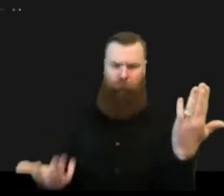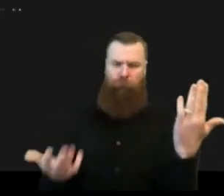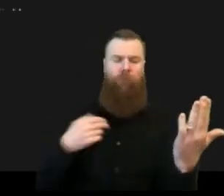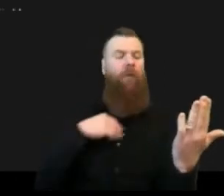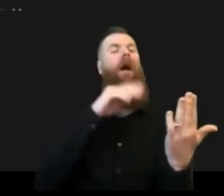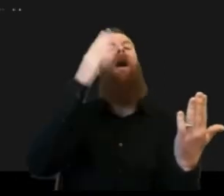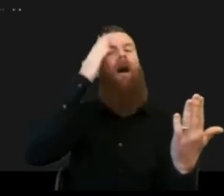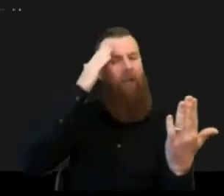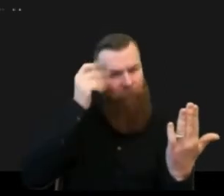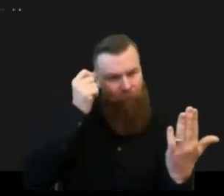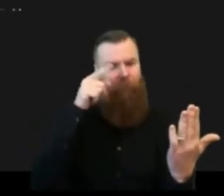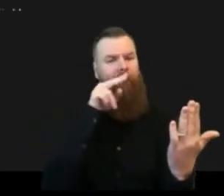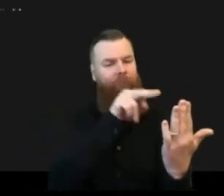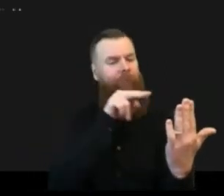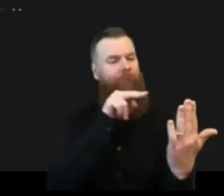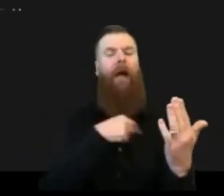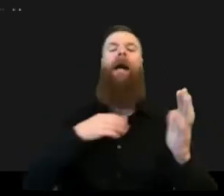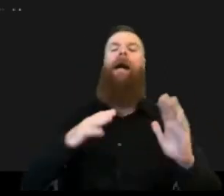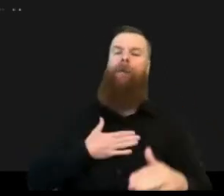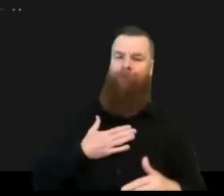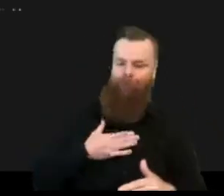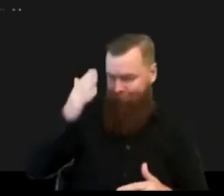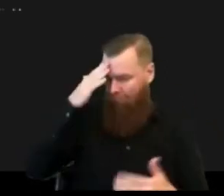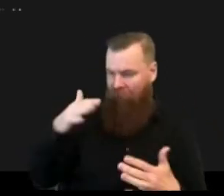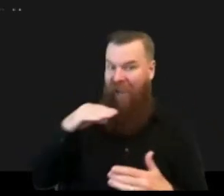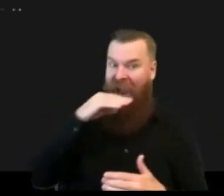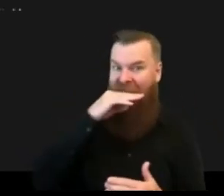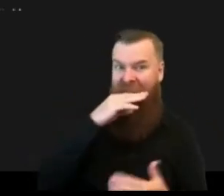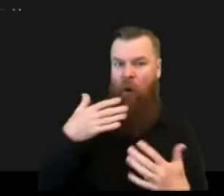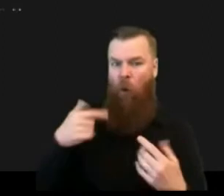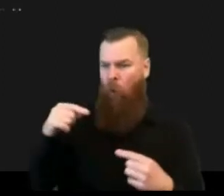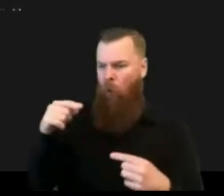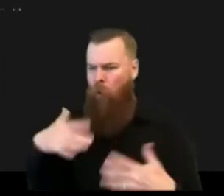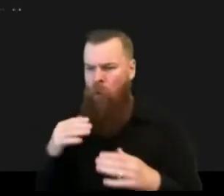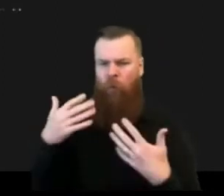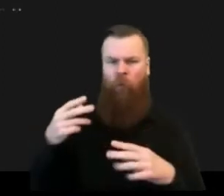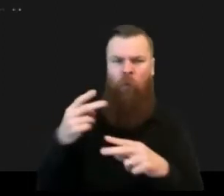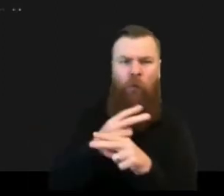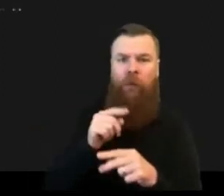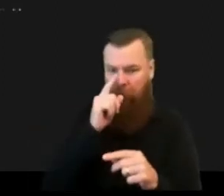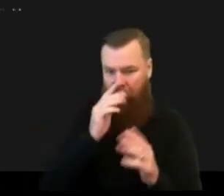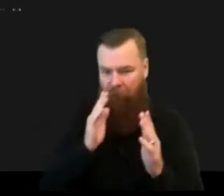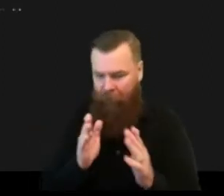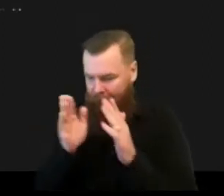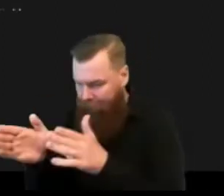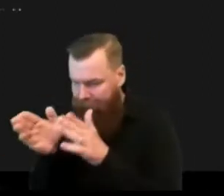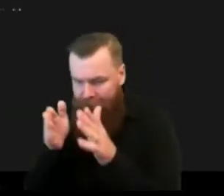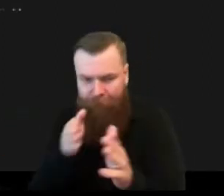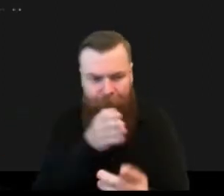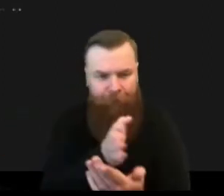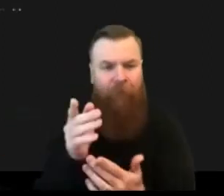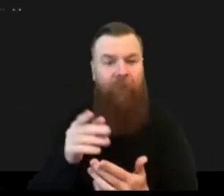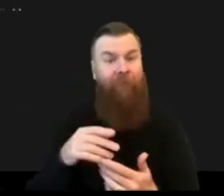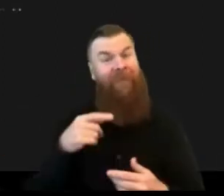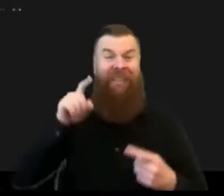then to target you know disaster risk reduction interventions so to start really addressing the these hot